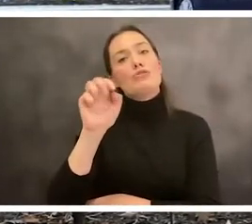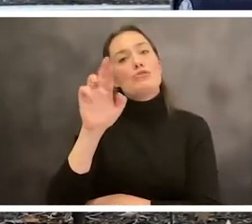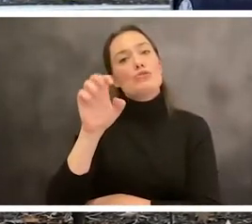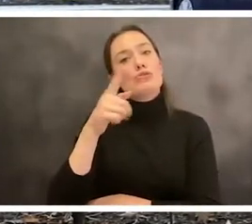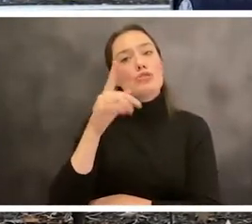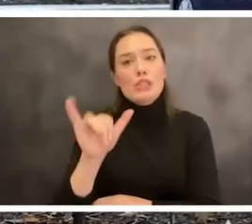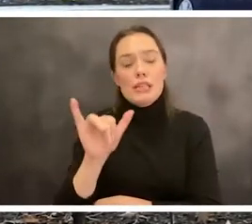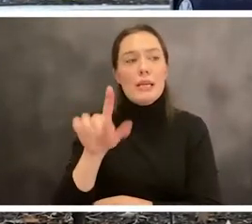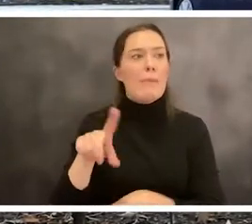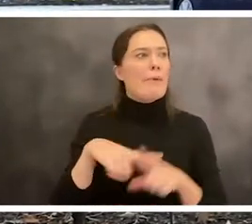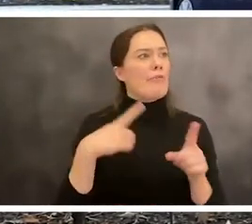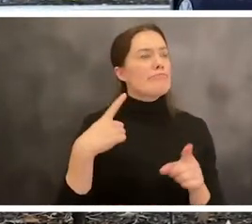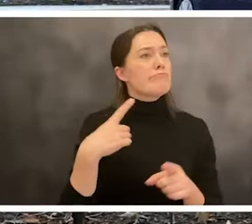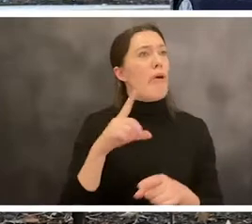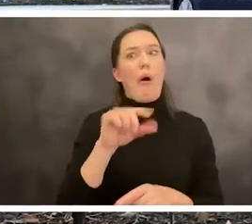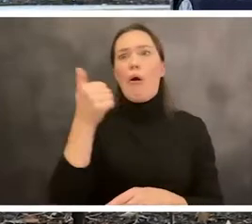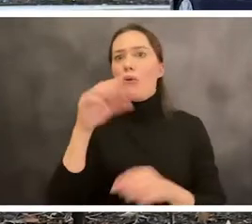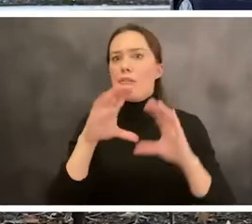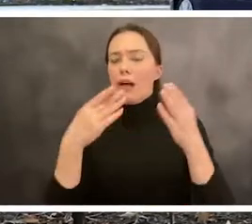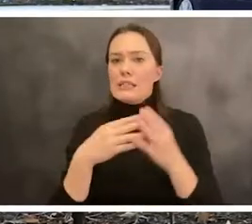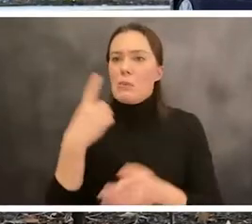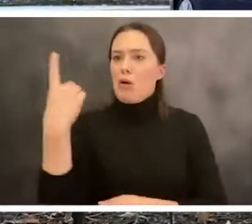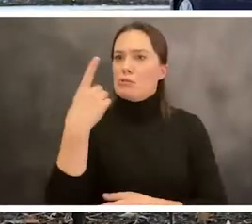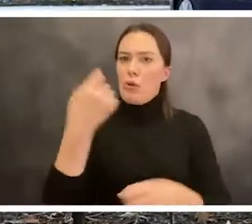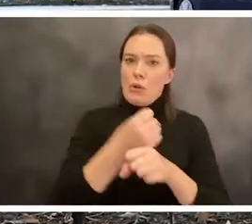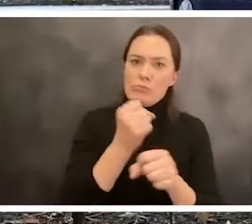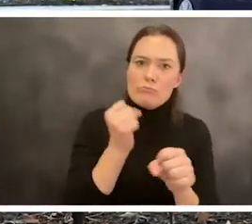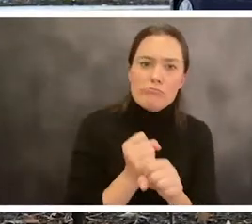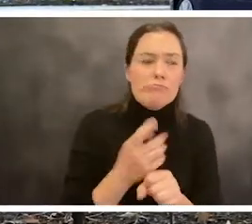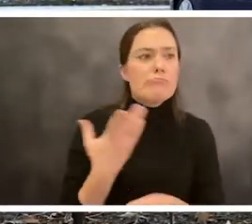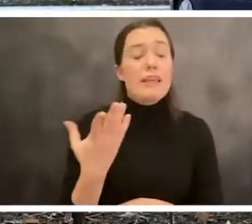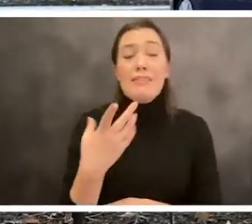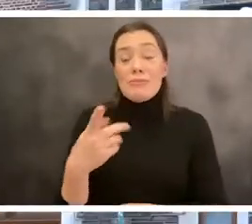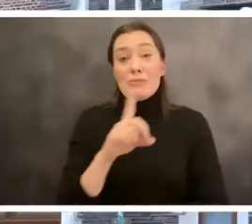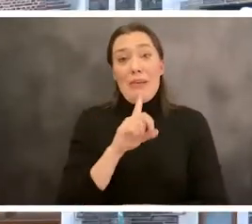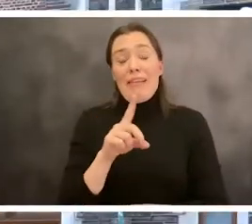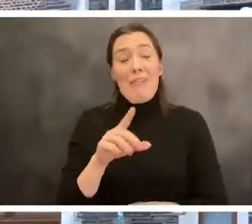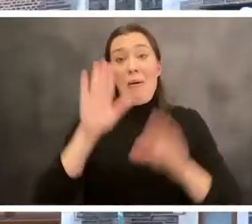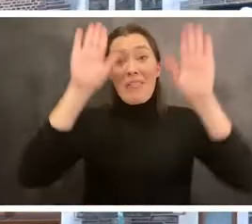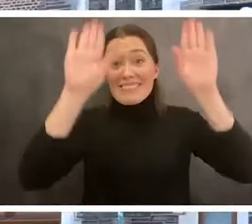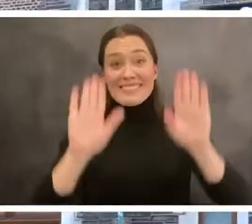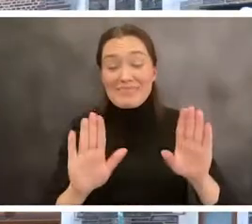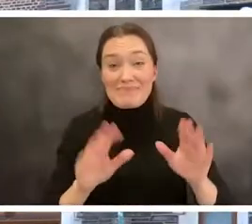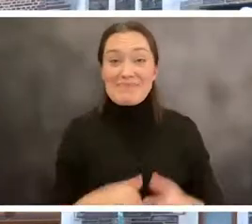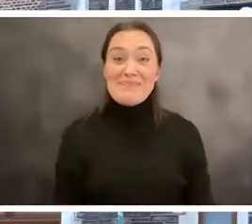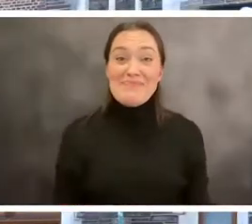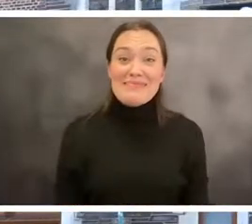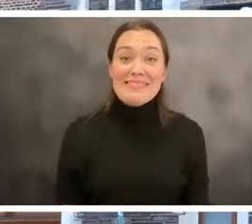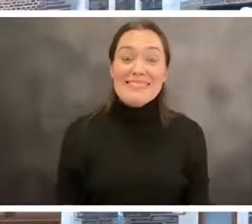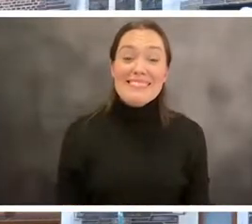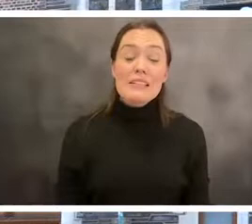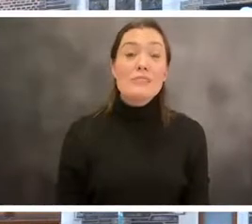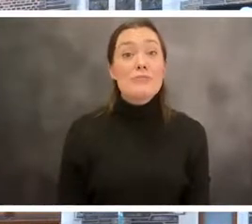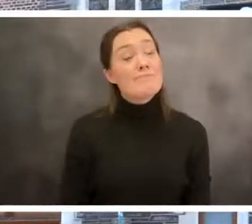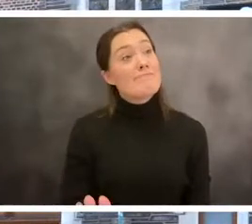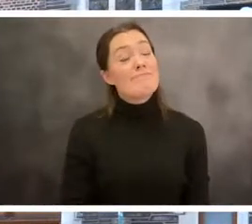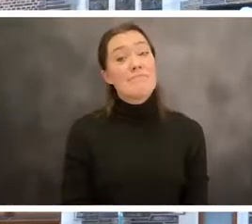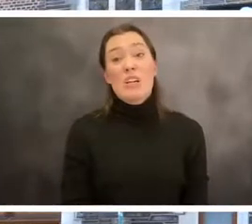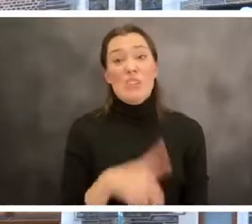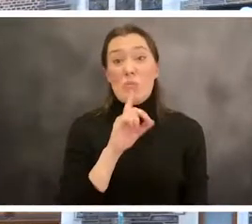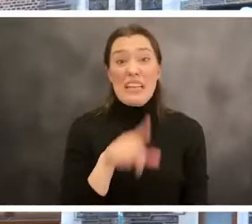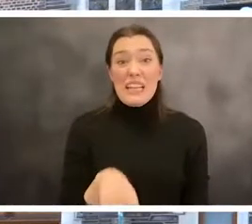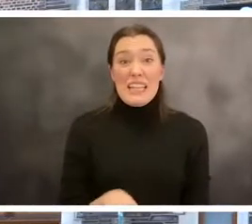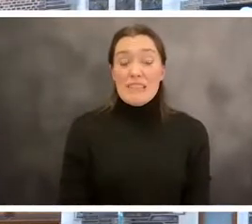uh, production. She gave a course that, that was just wonderful, uh, for us. And, and so it's just been,